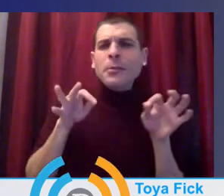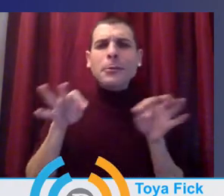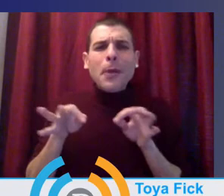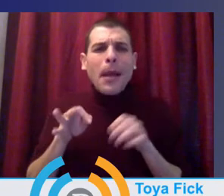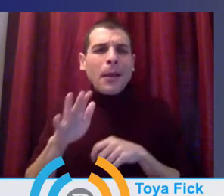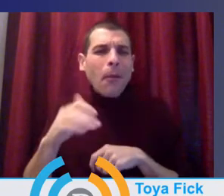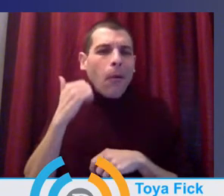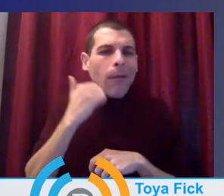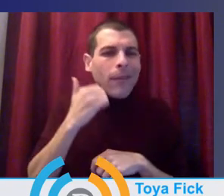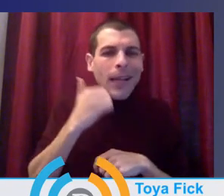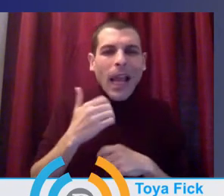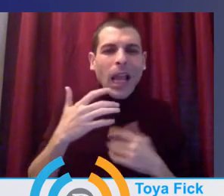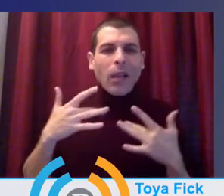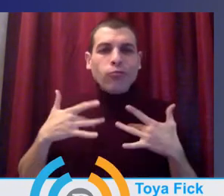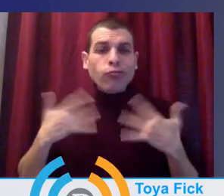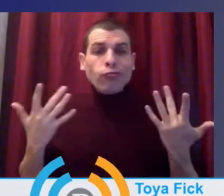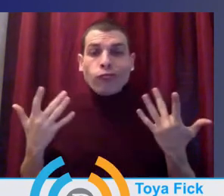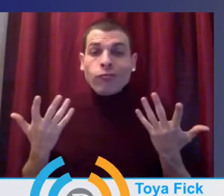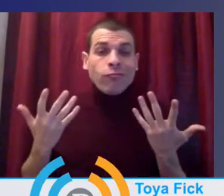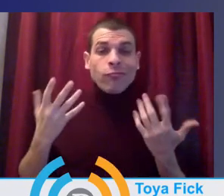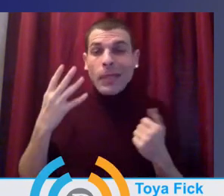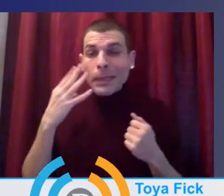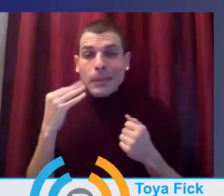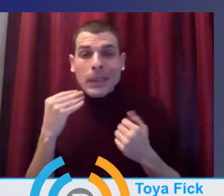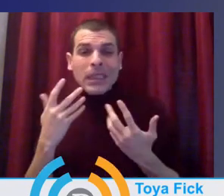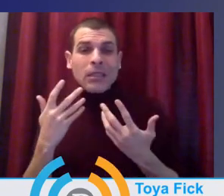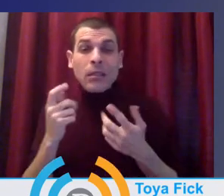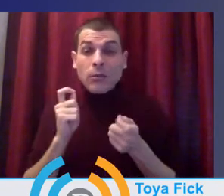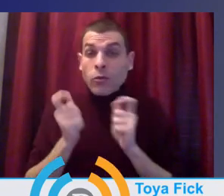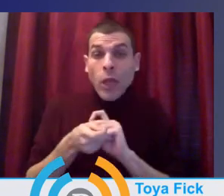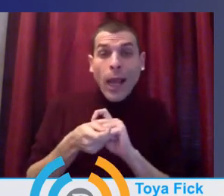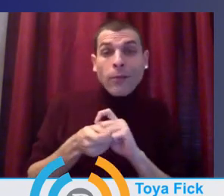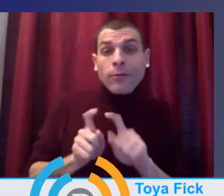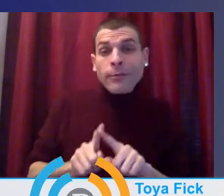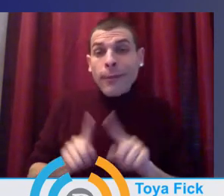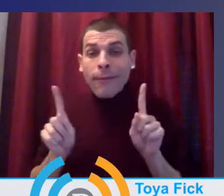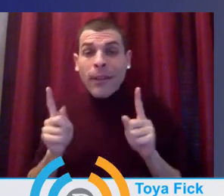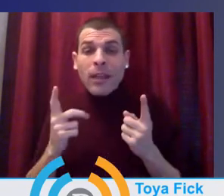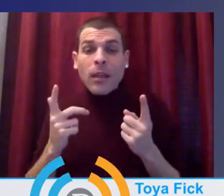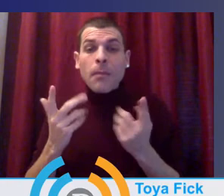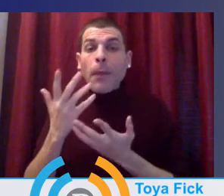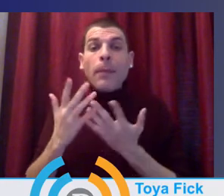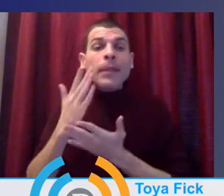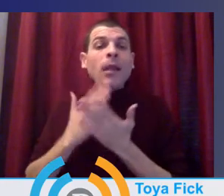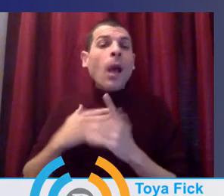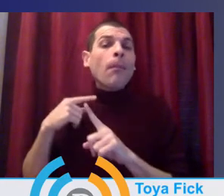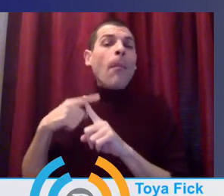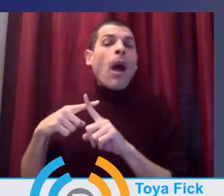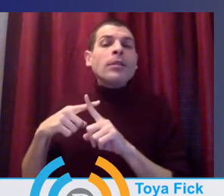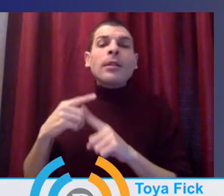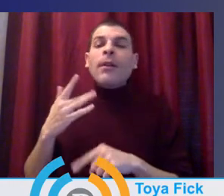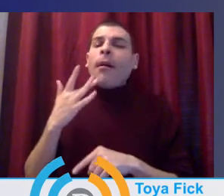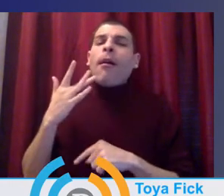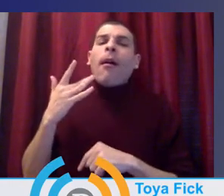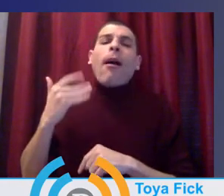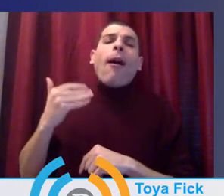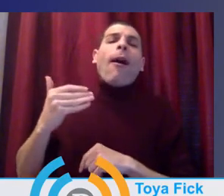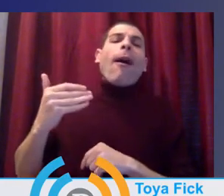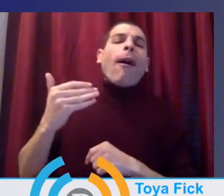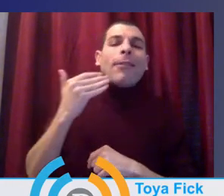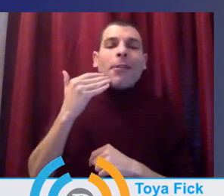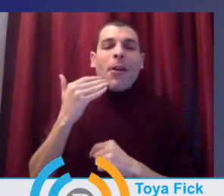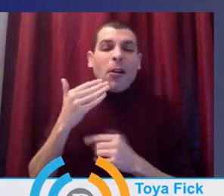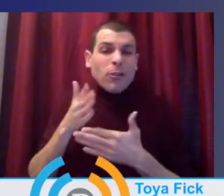changed? What have been a few bright spots that you've seen along the way? What are you most proud of? So give us a